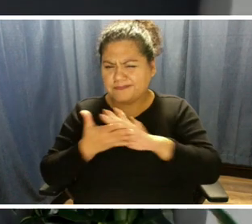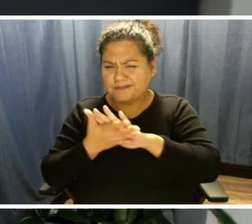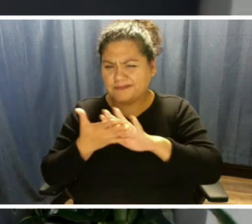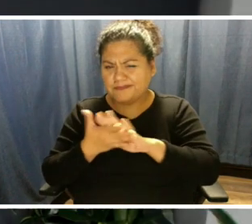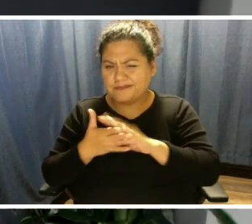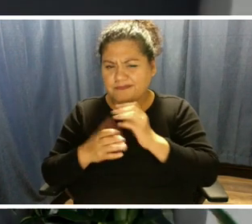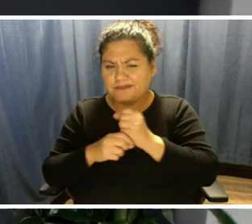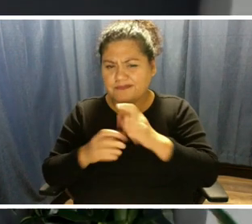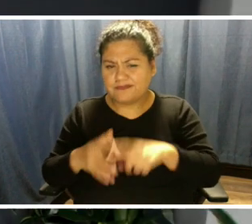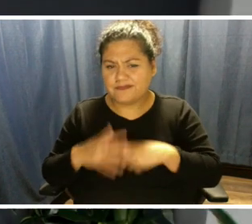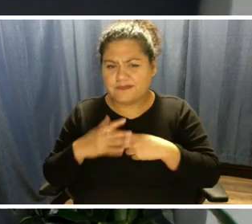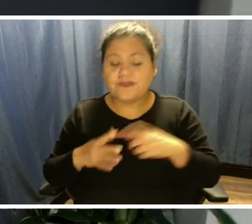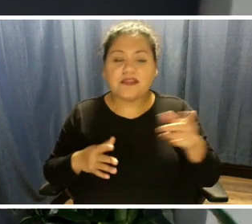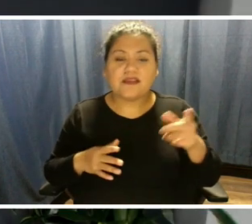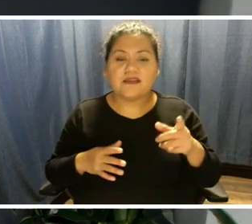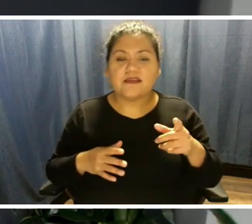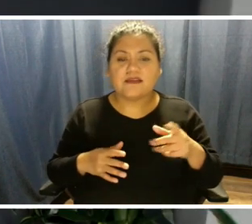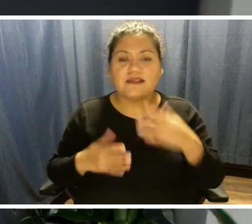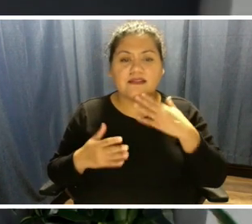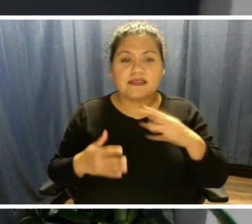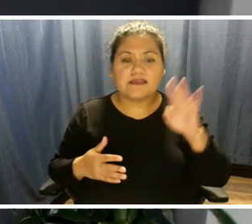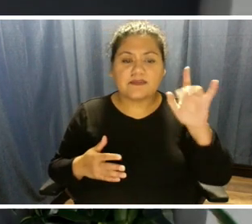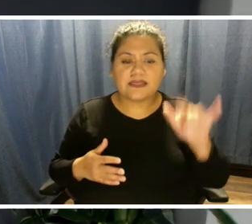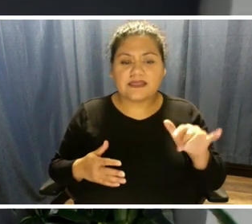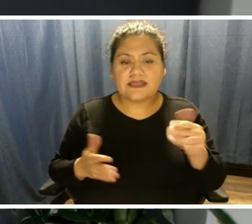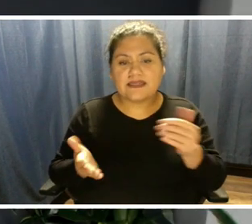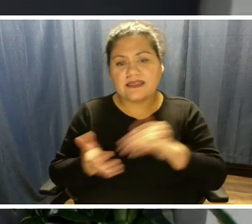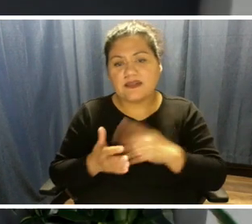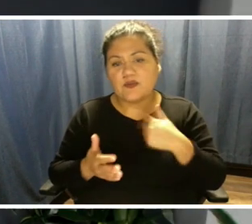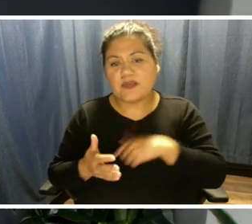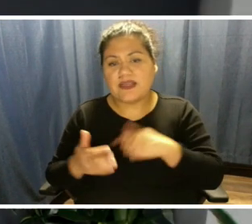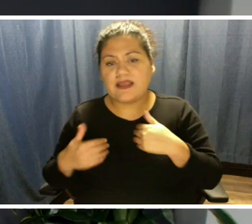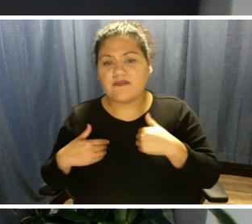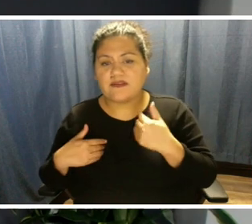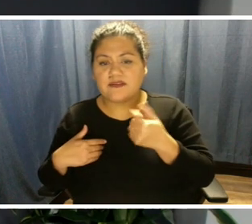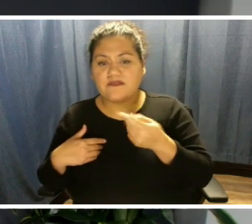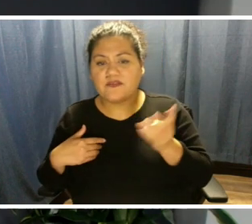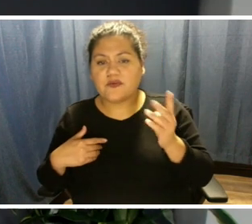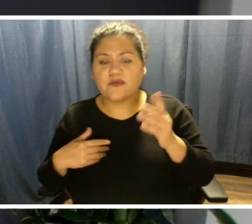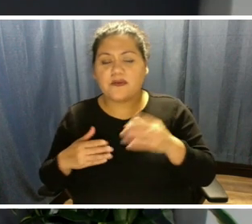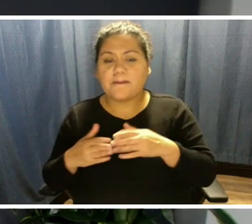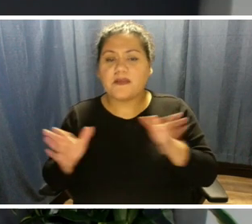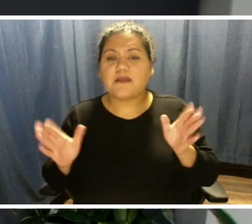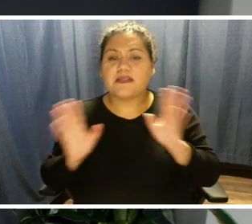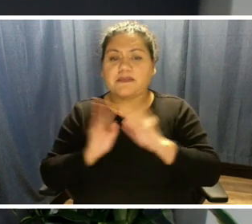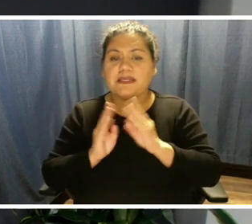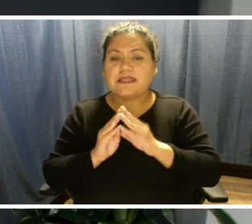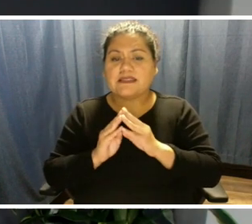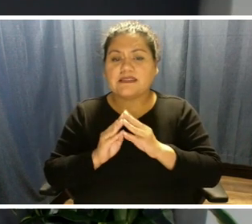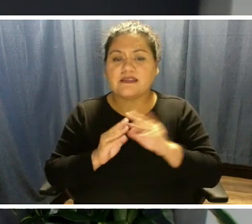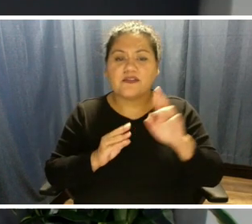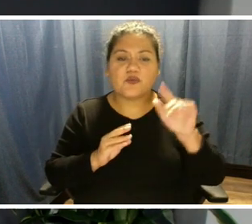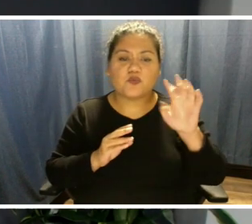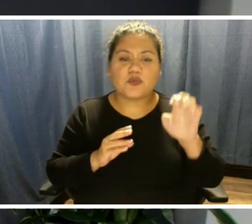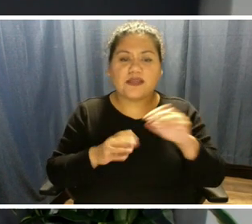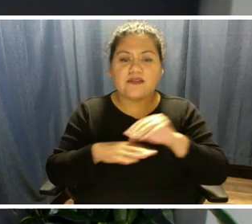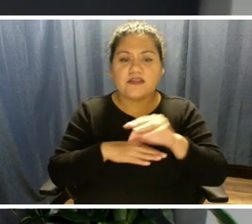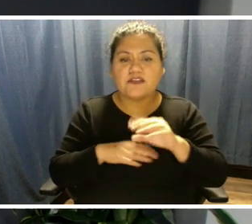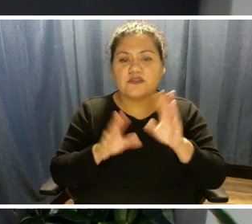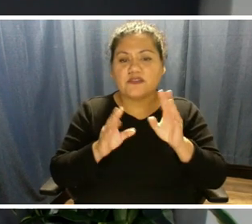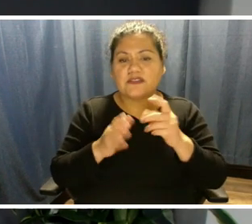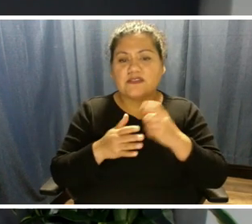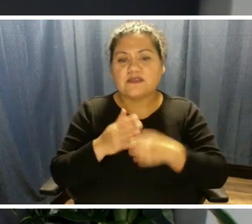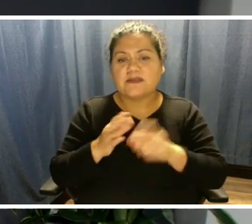Thanks, Benny. And again, we have a couple of public meetings coming up. have the RAID Advisory Committee meeting, which is on